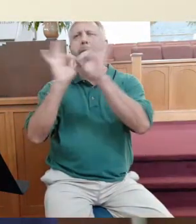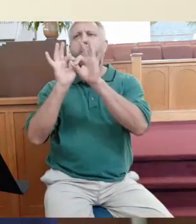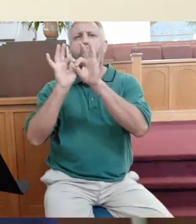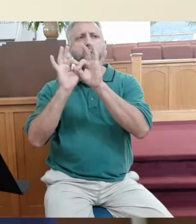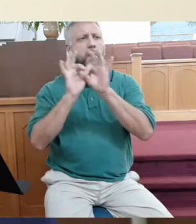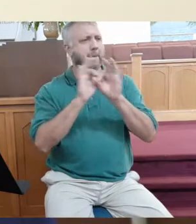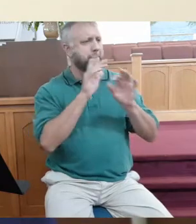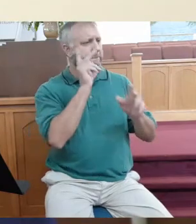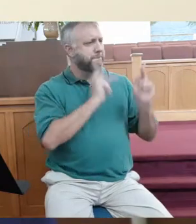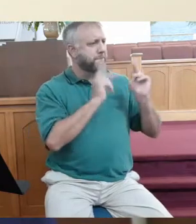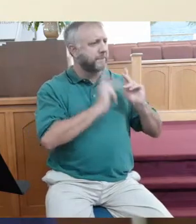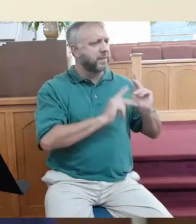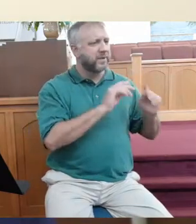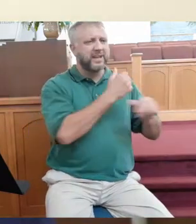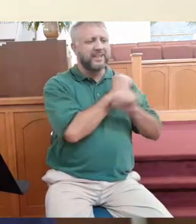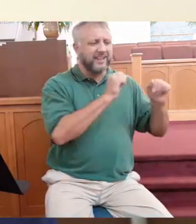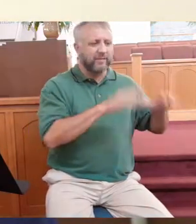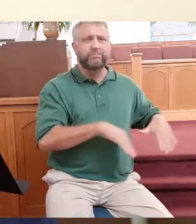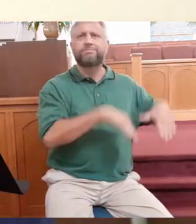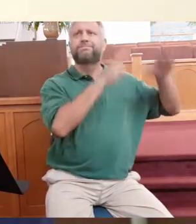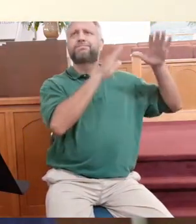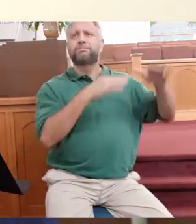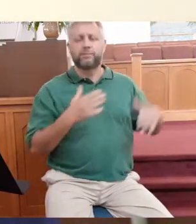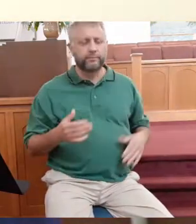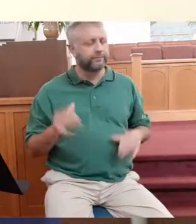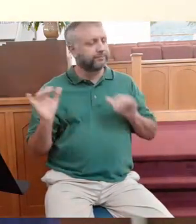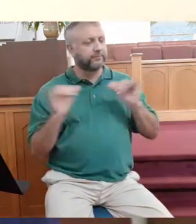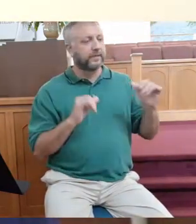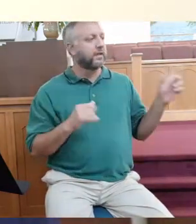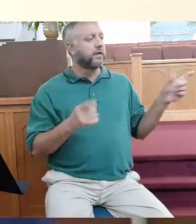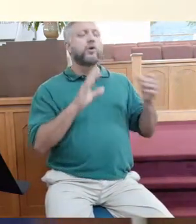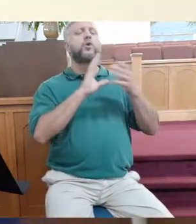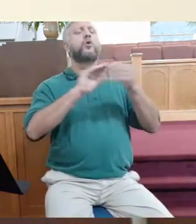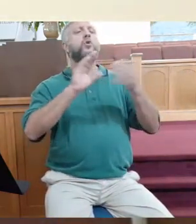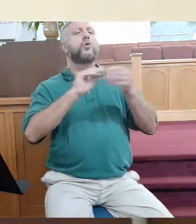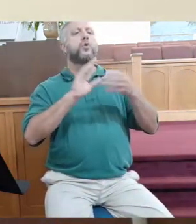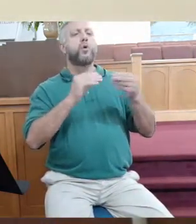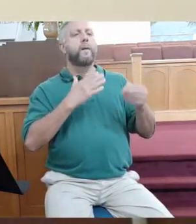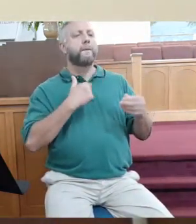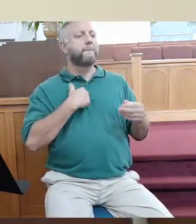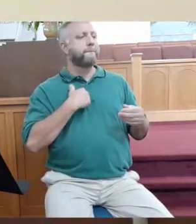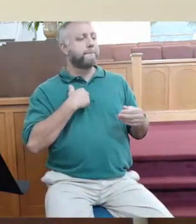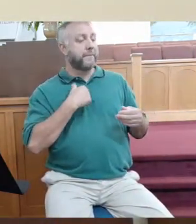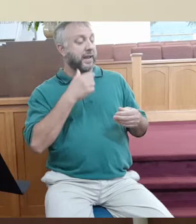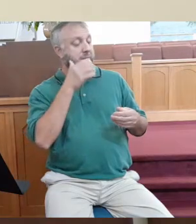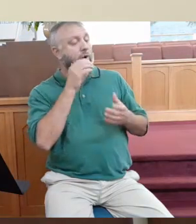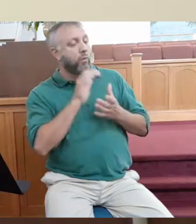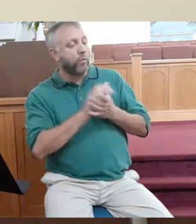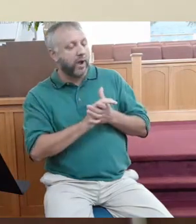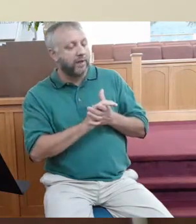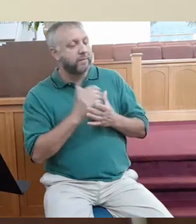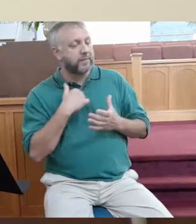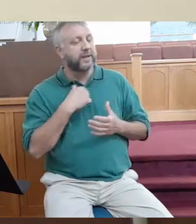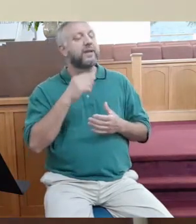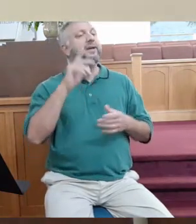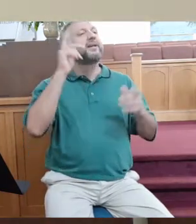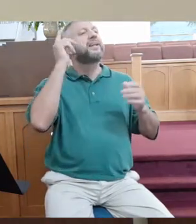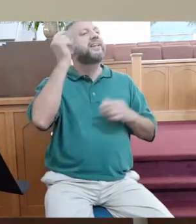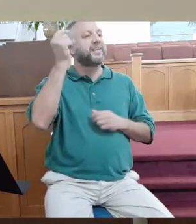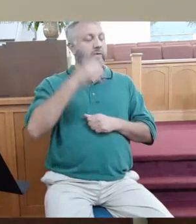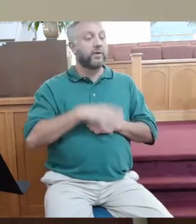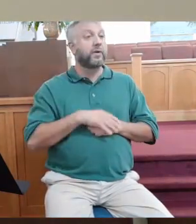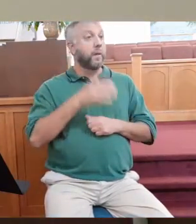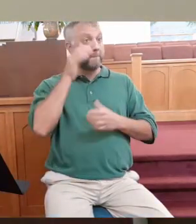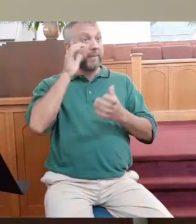I want to tell you a story of my wife and I's testimonies, I guess, for lack of a better term. So